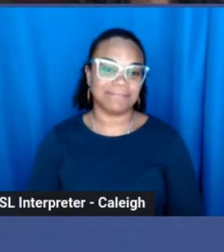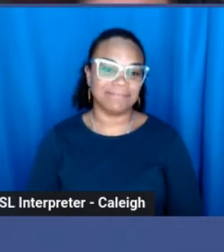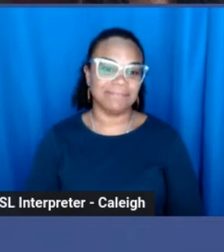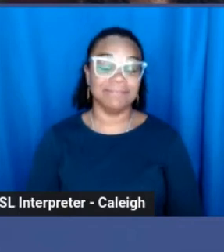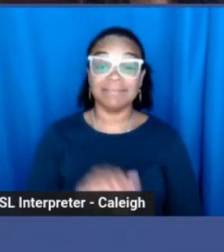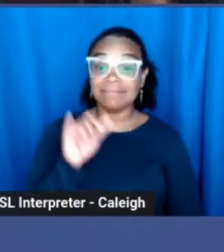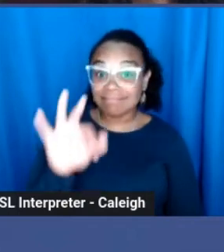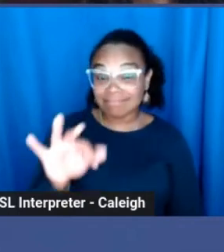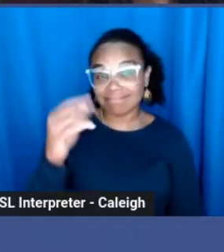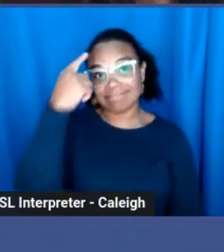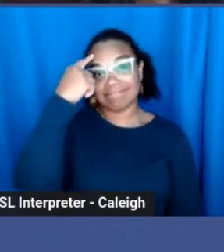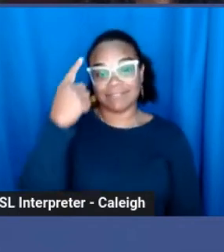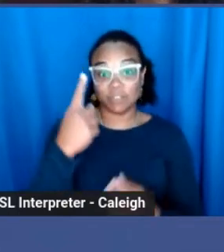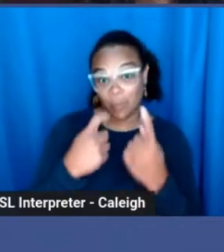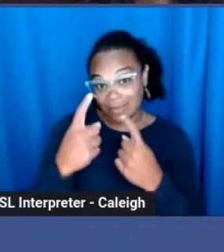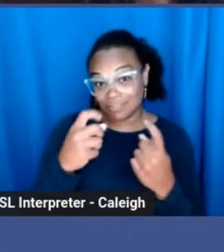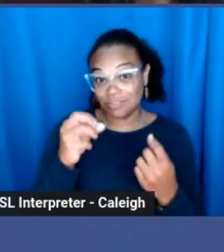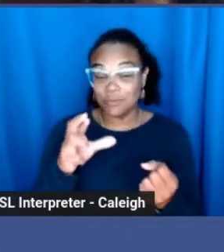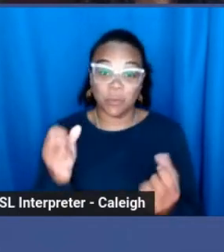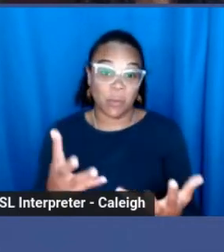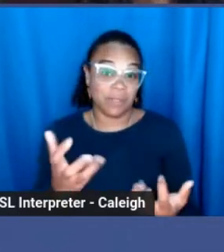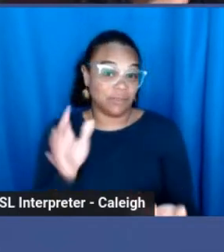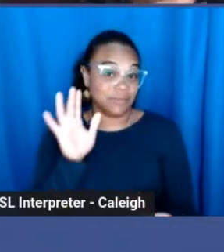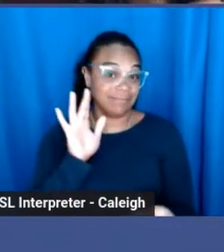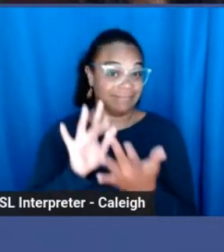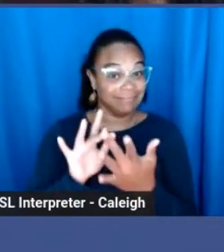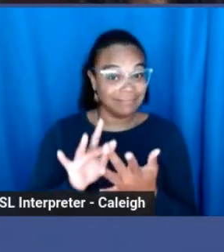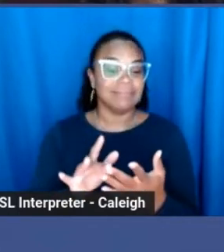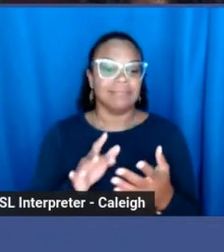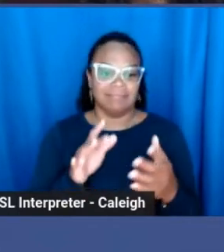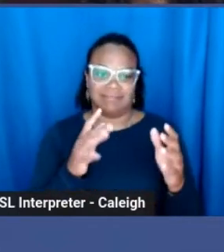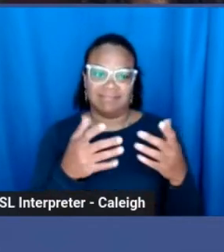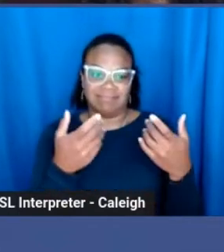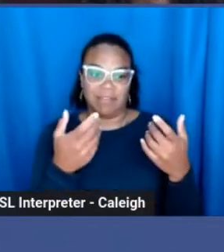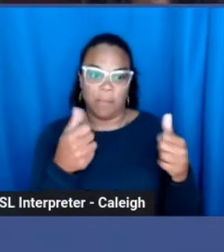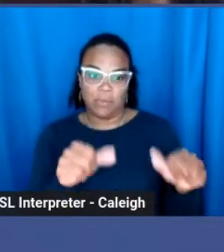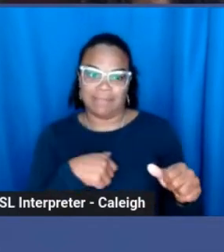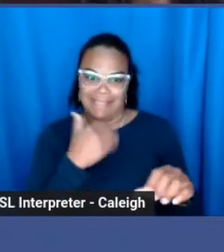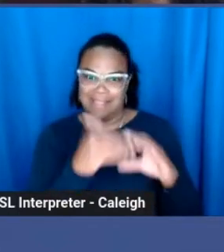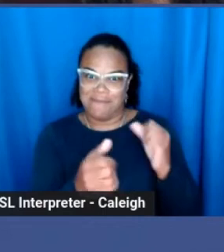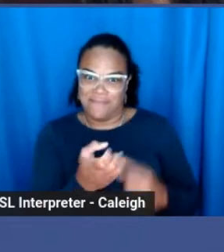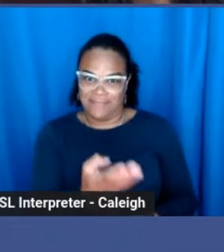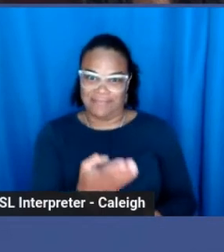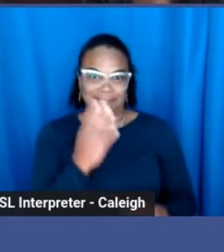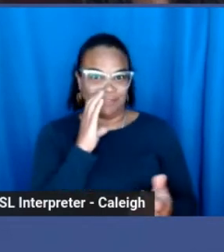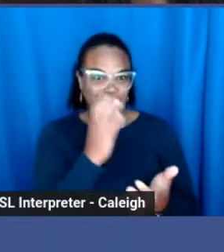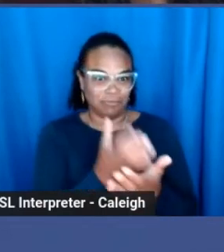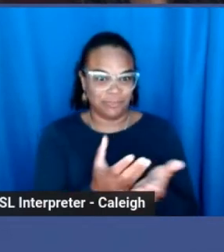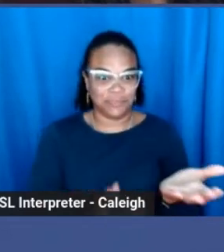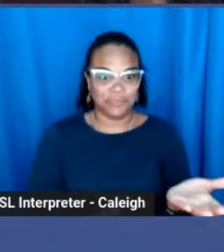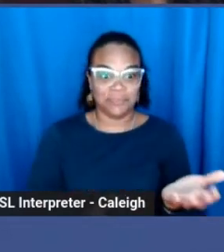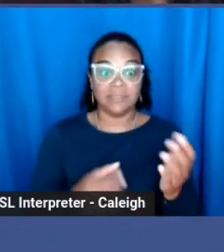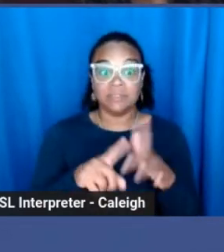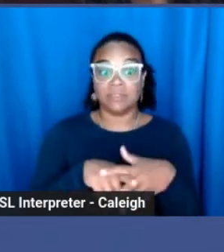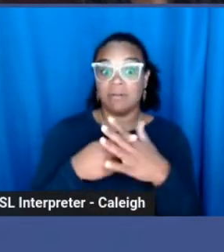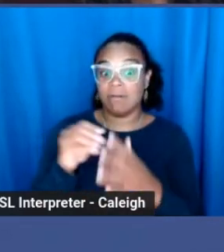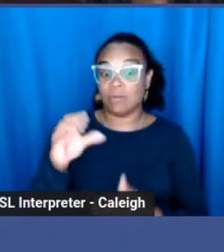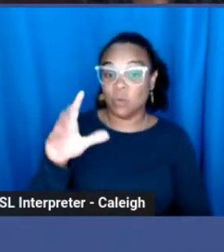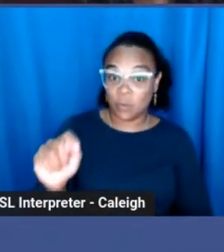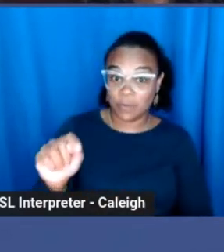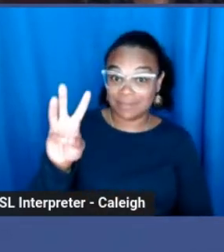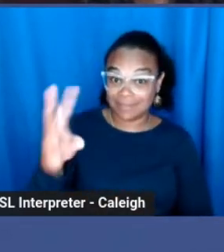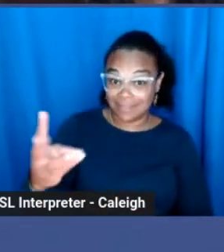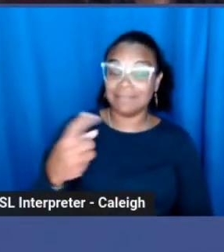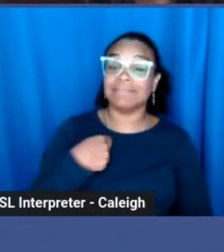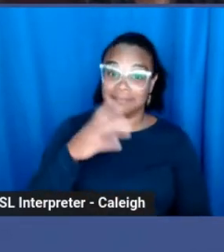If you have any questions or just want to connect, I have my email listed here. And starting October 6th, I'll be